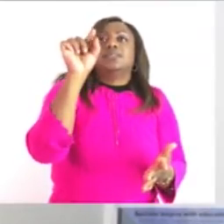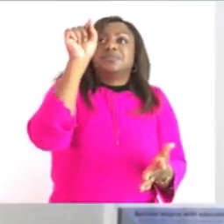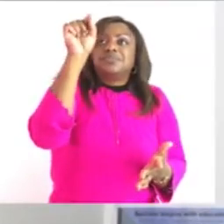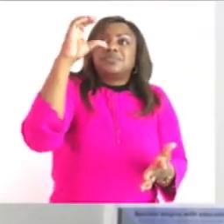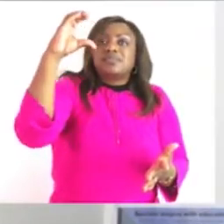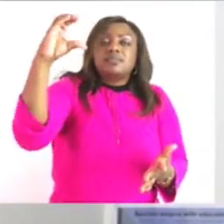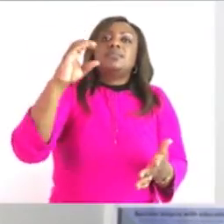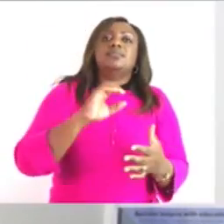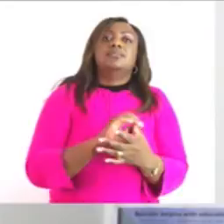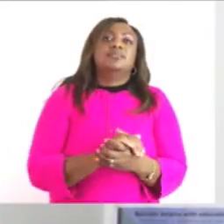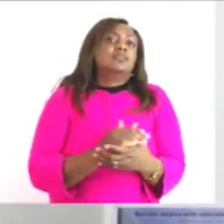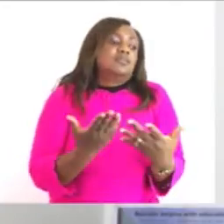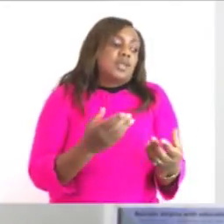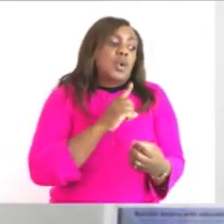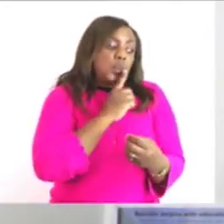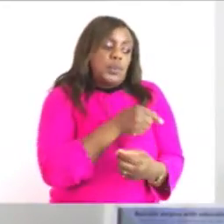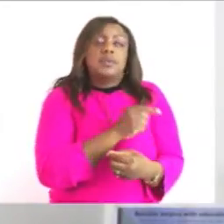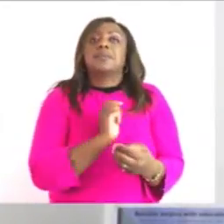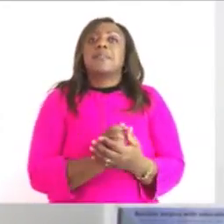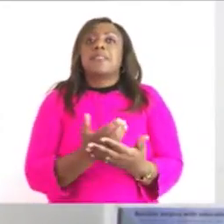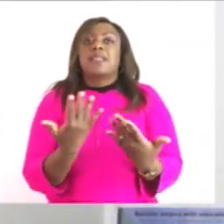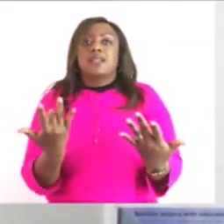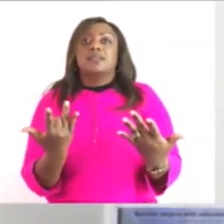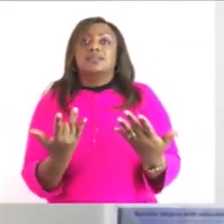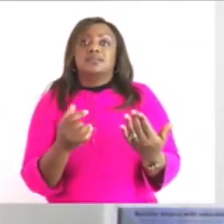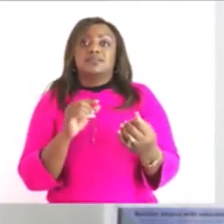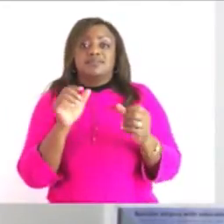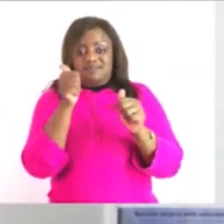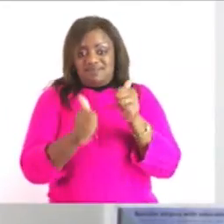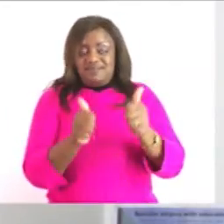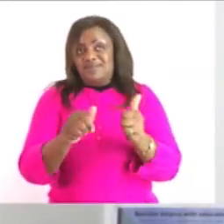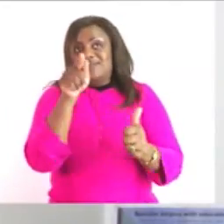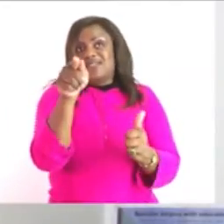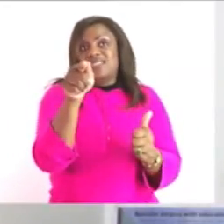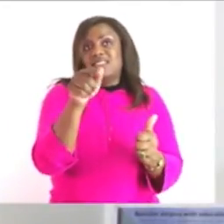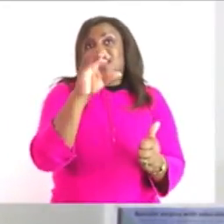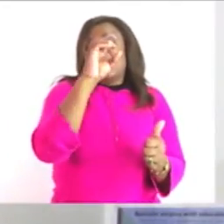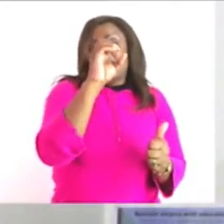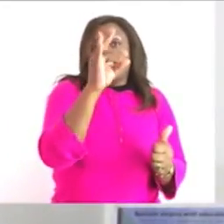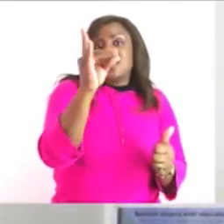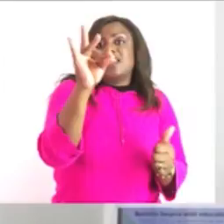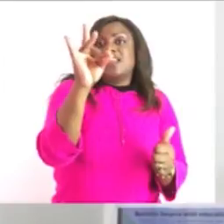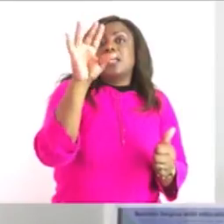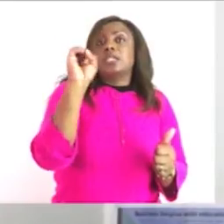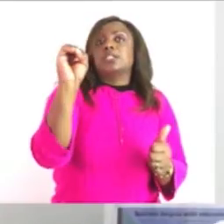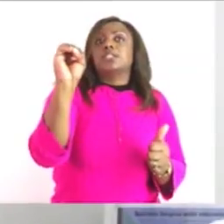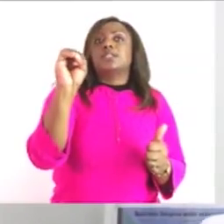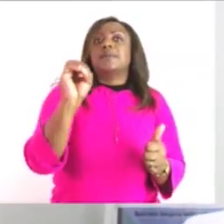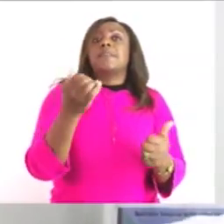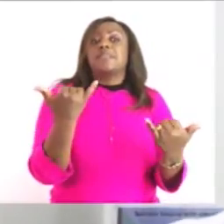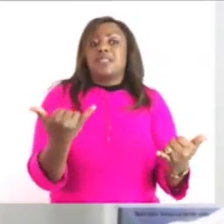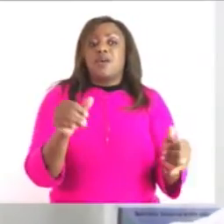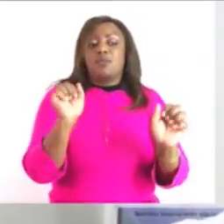degree celsius so that is our estimation so we have to measure now so i'm gonna do